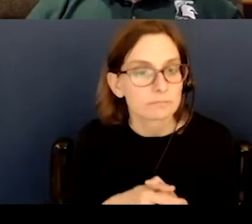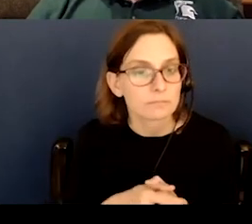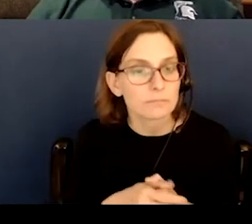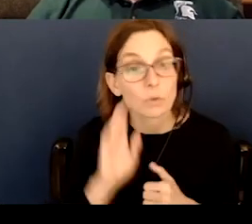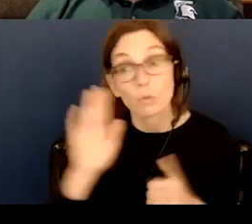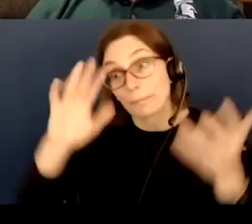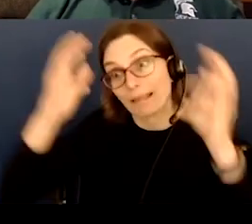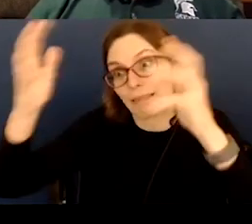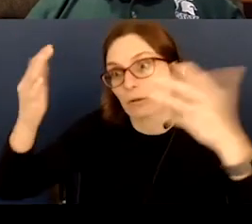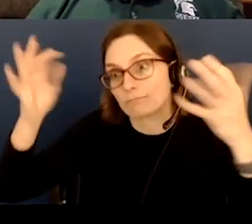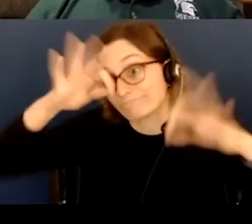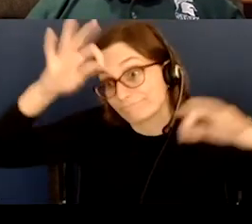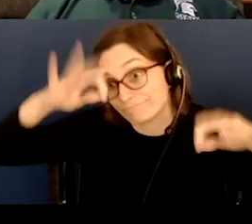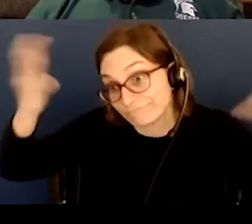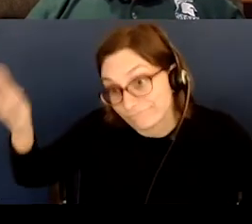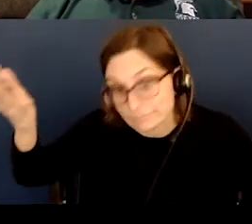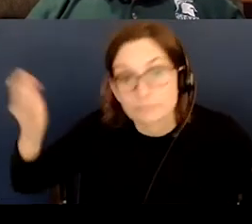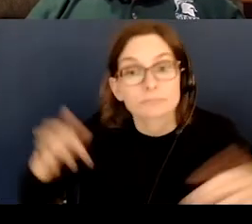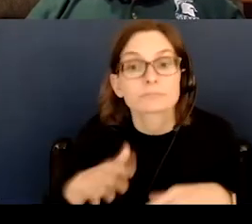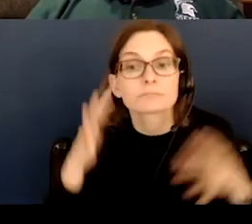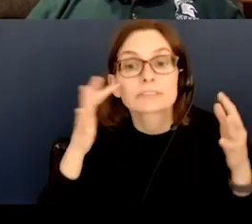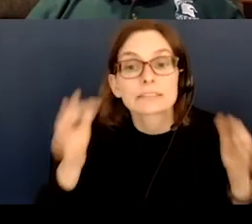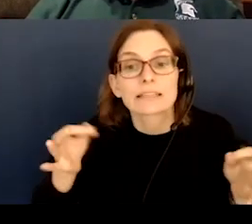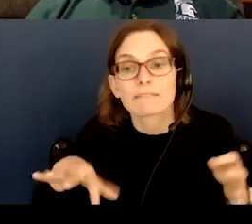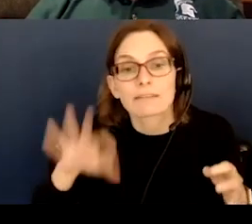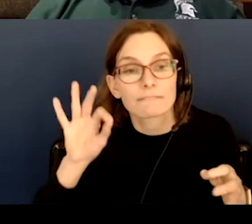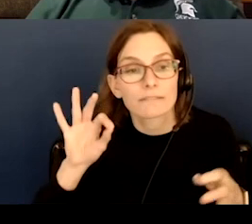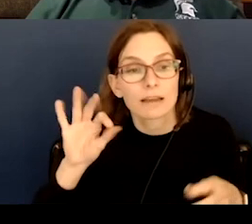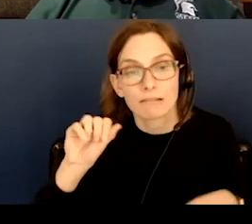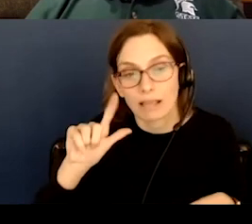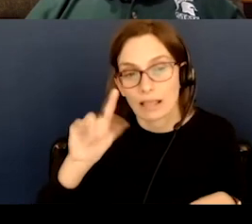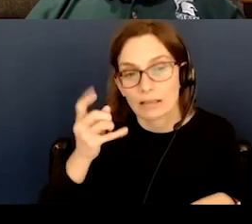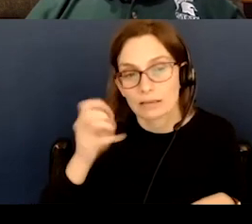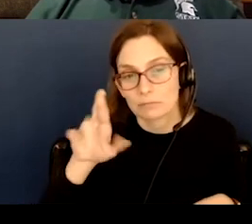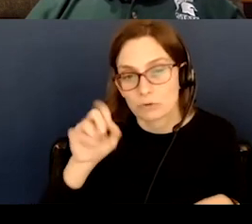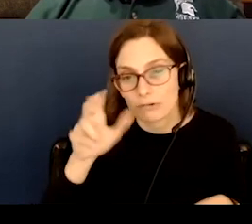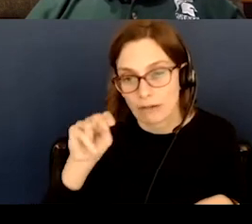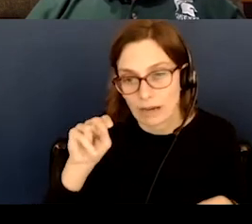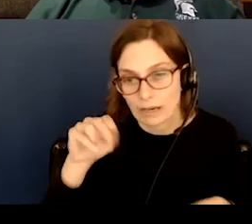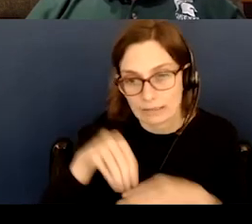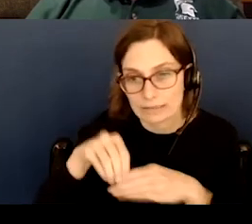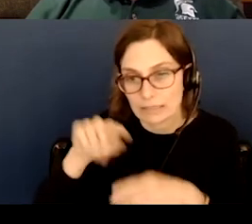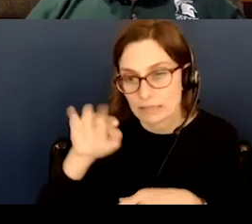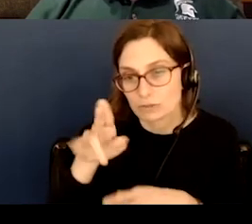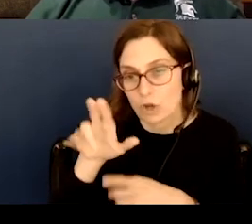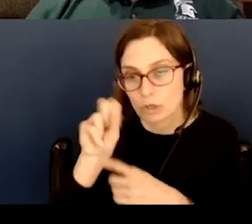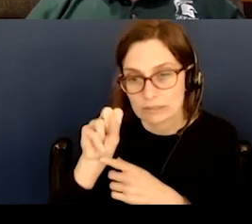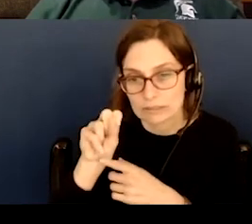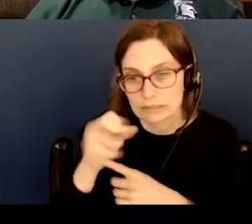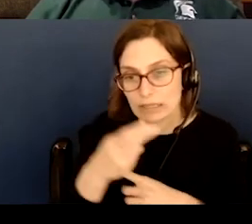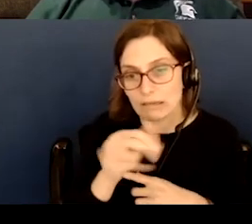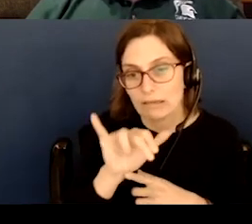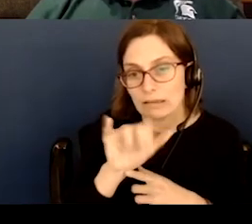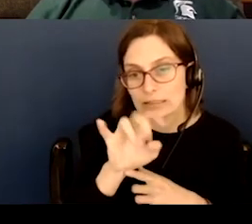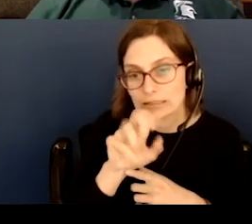cloudy? Who knows? But definitely find Aldebaran and Taurus, and find the Hyades and the Pleiades star